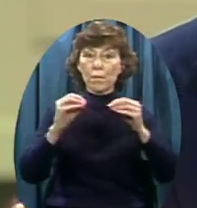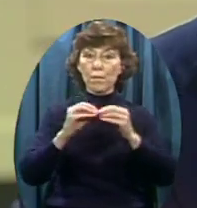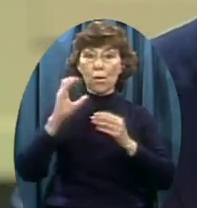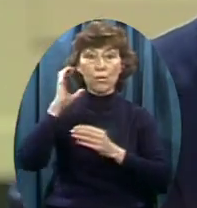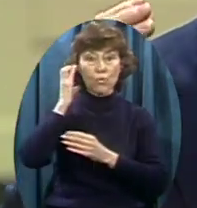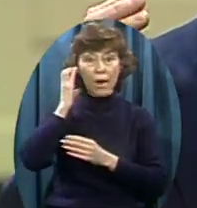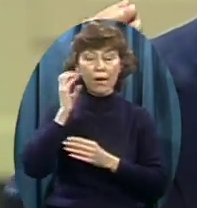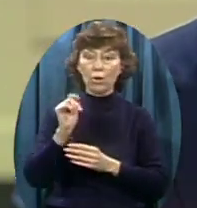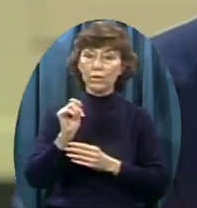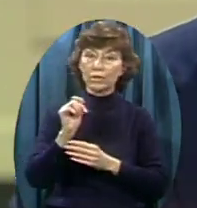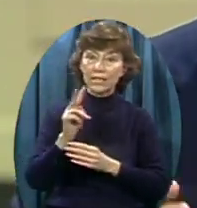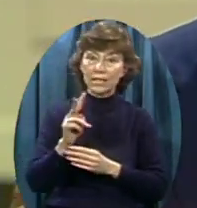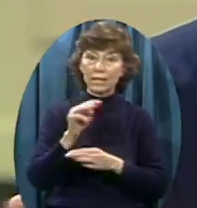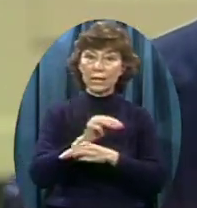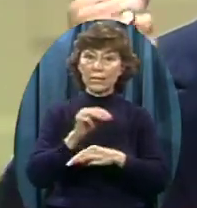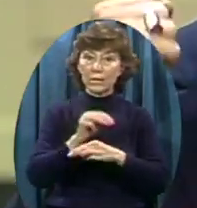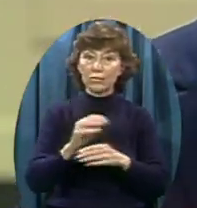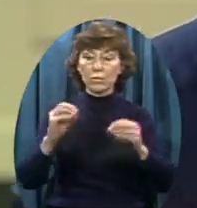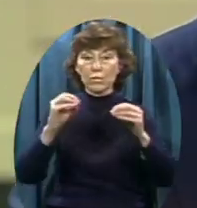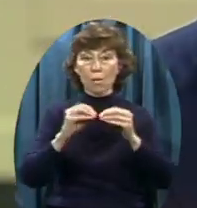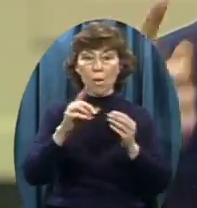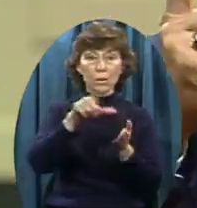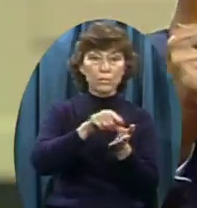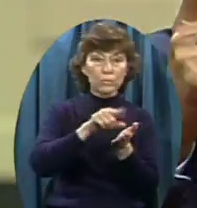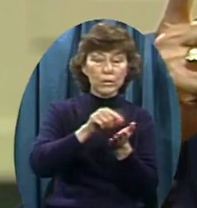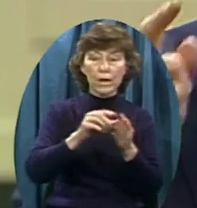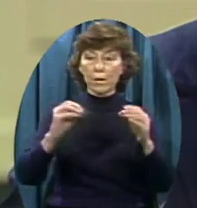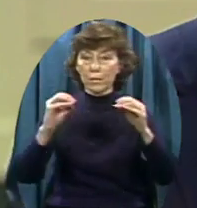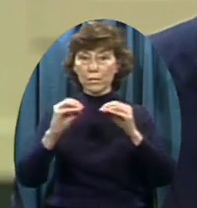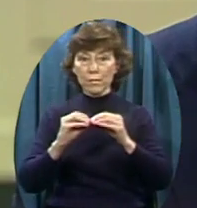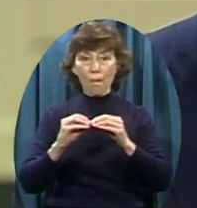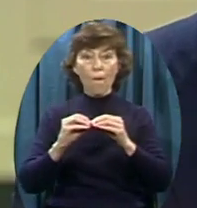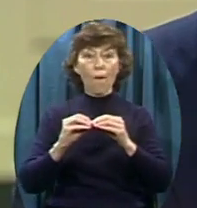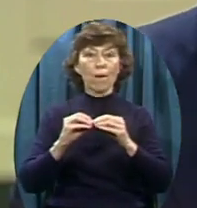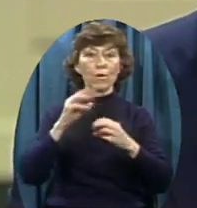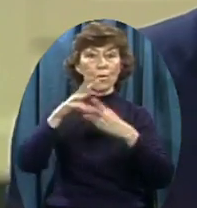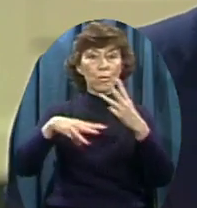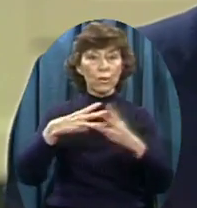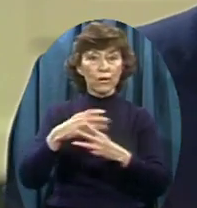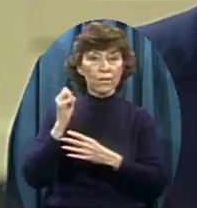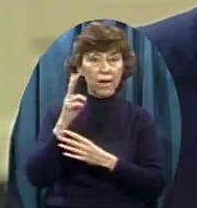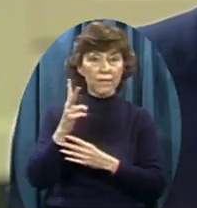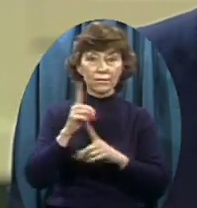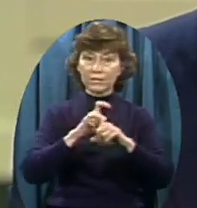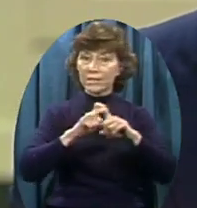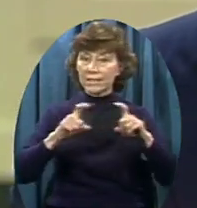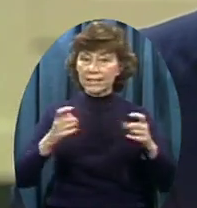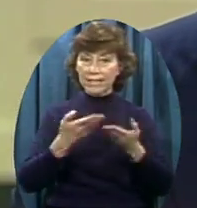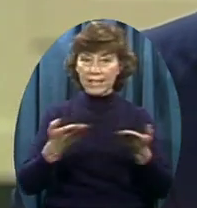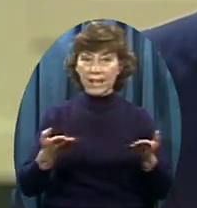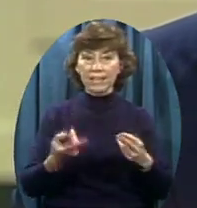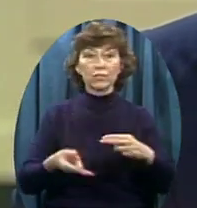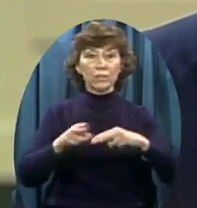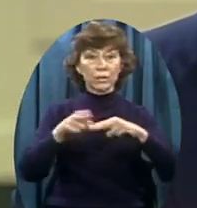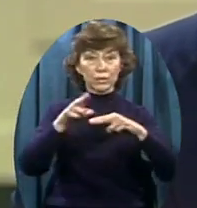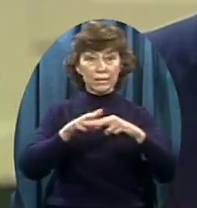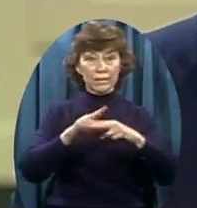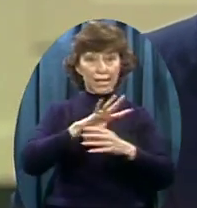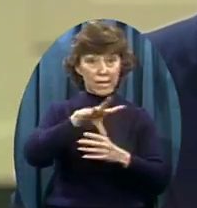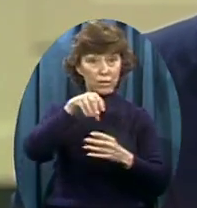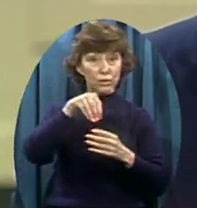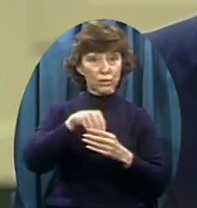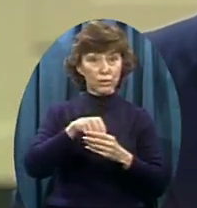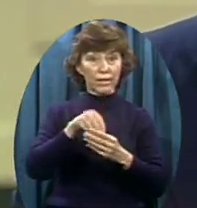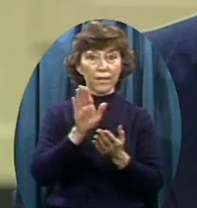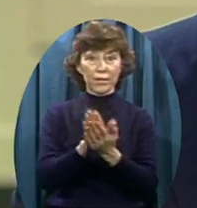printed page ministry More soul winning You name it Double everything Including The campus On Liberty Mountain The campus of Liberty Baptist College and Schools